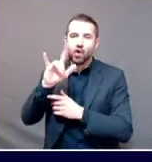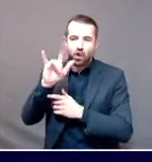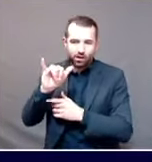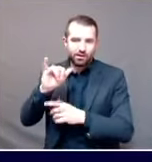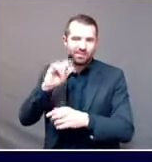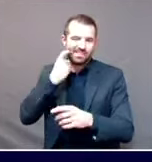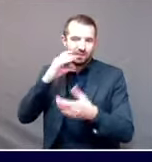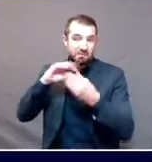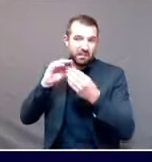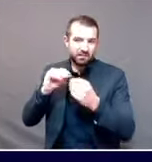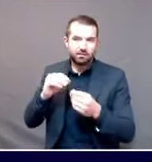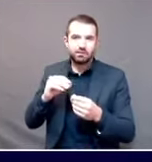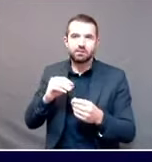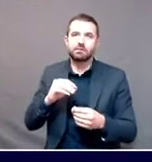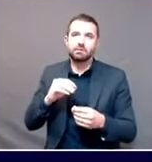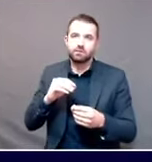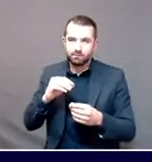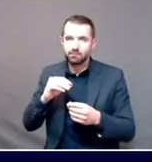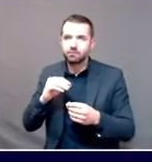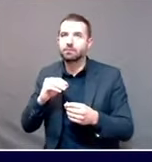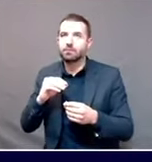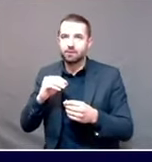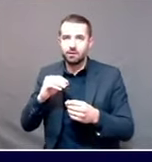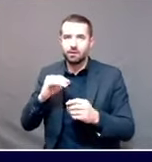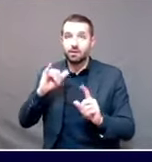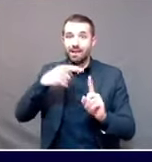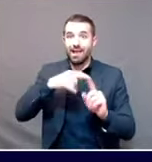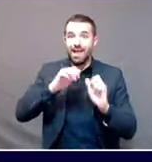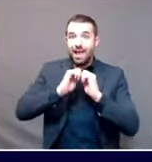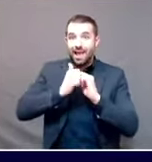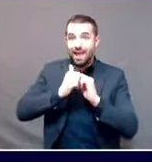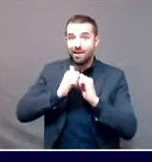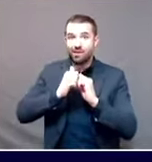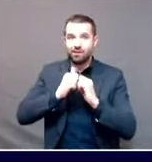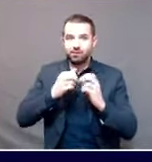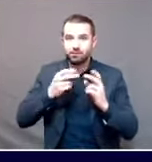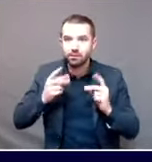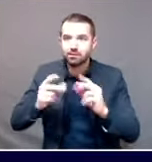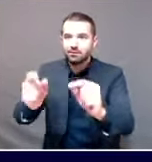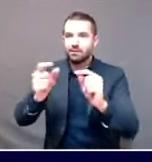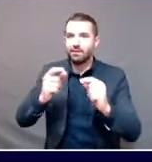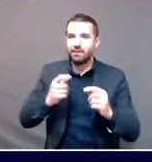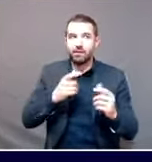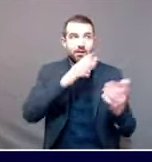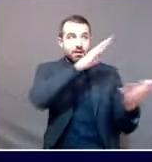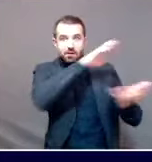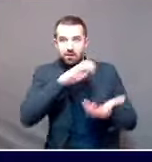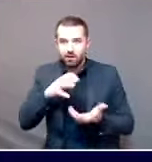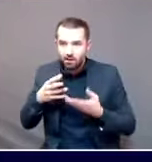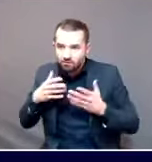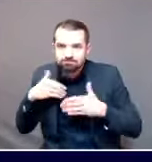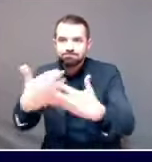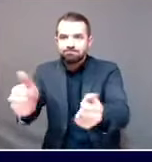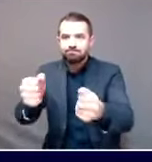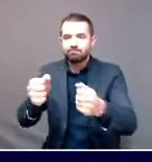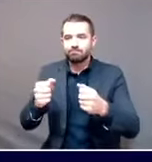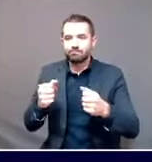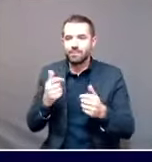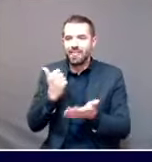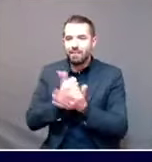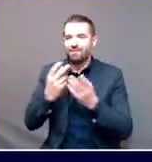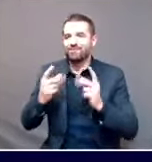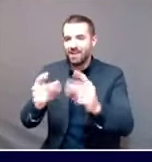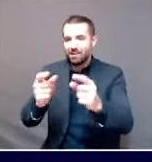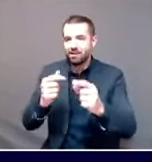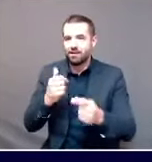The funding or the assets that we are able to secure from our federal colleagues will help us achieve actually both velocity and